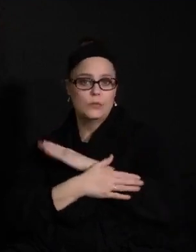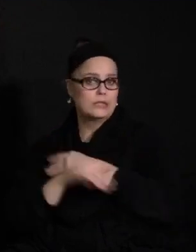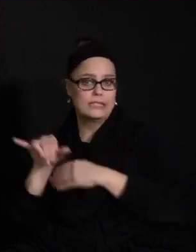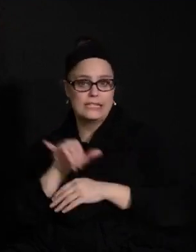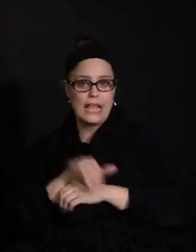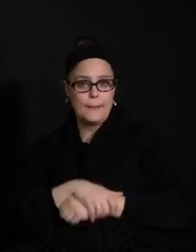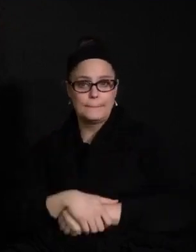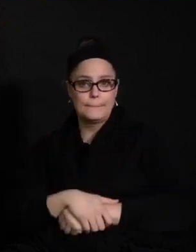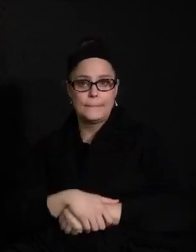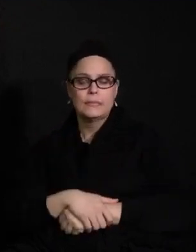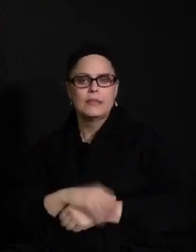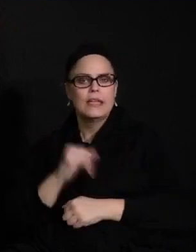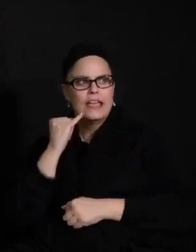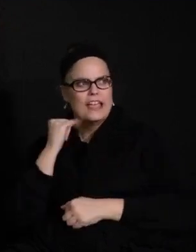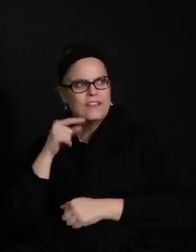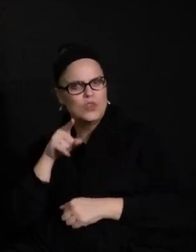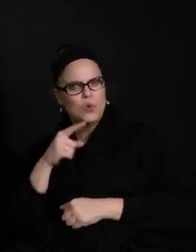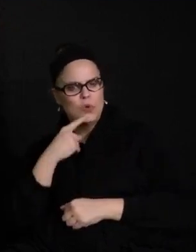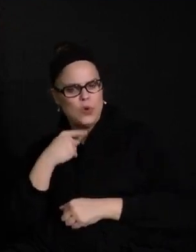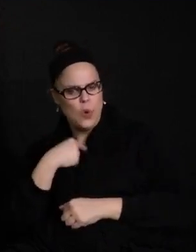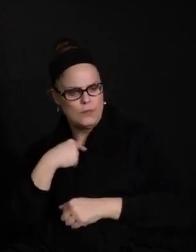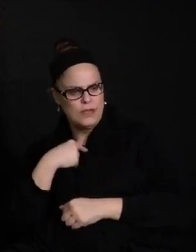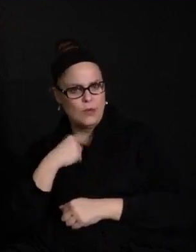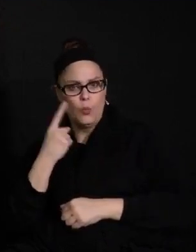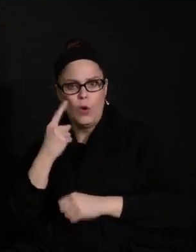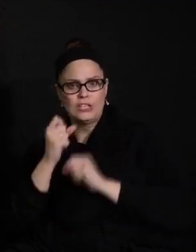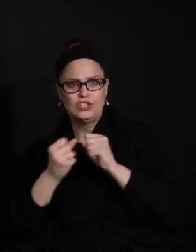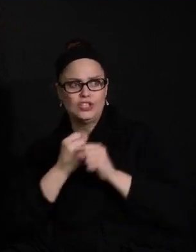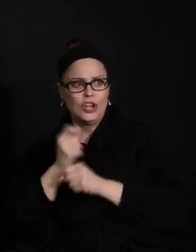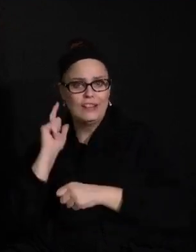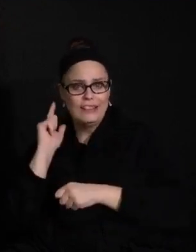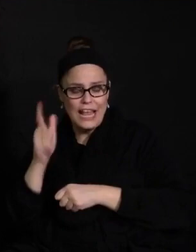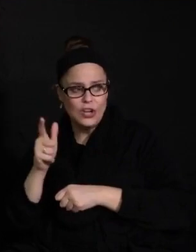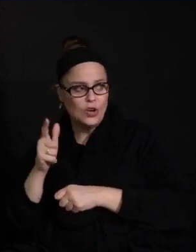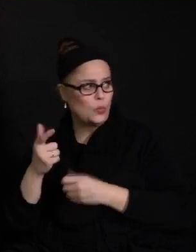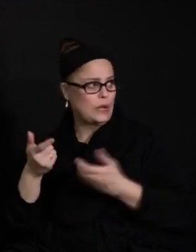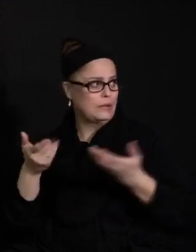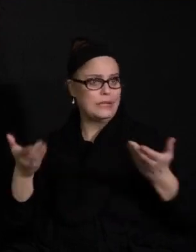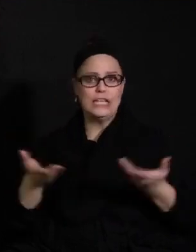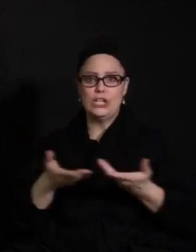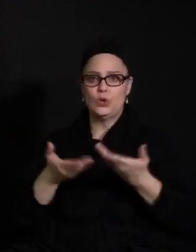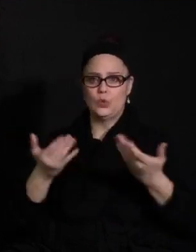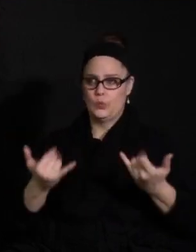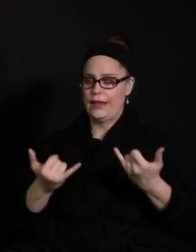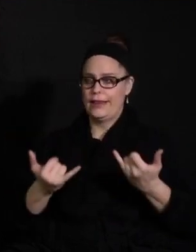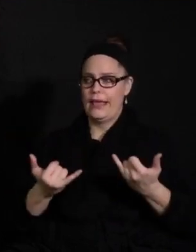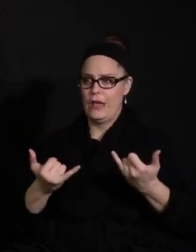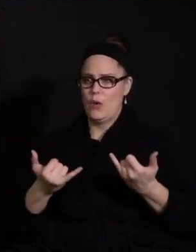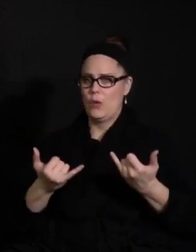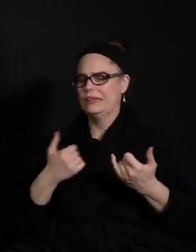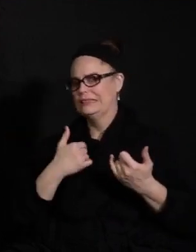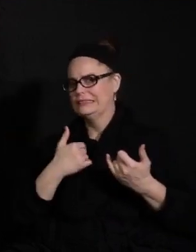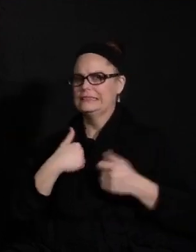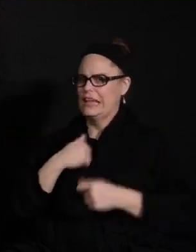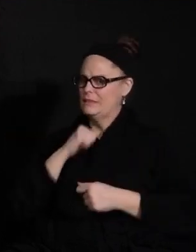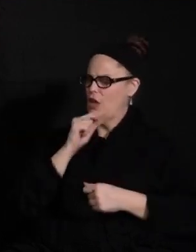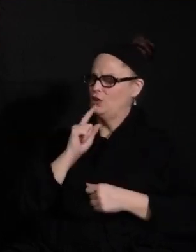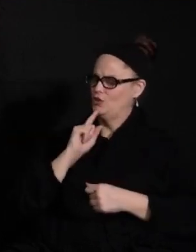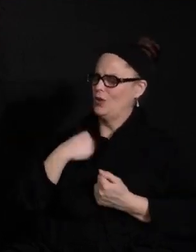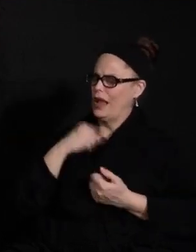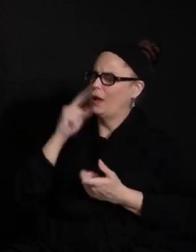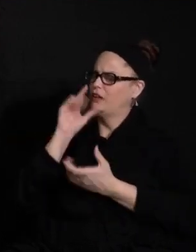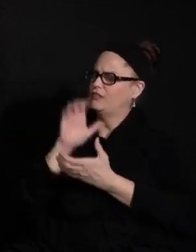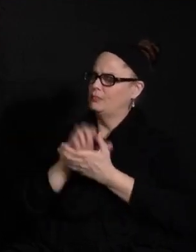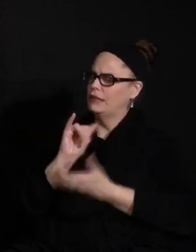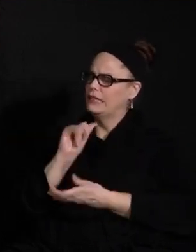If you would have told me that, you know, almost a year later we would be where we are, I don't know that I would have believed it.